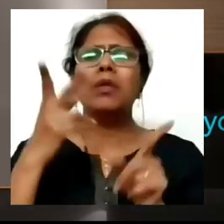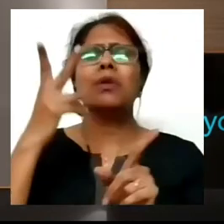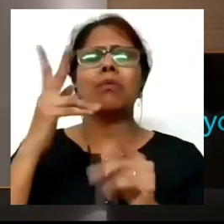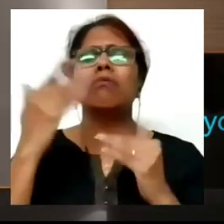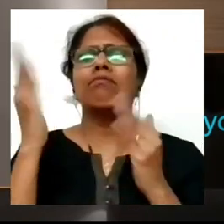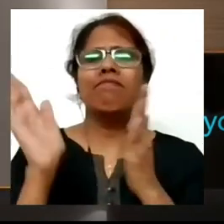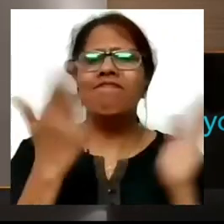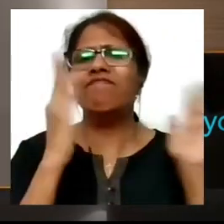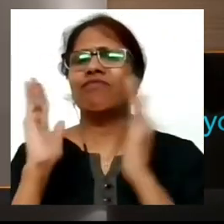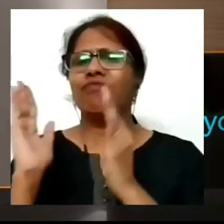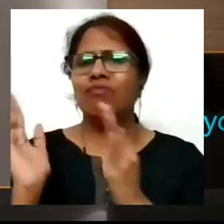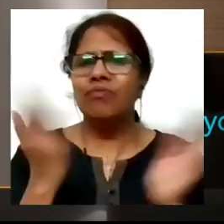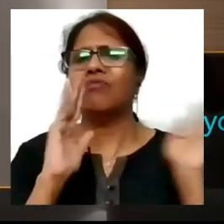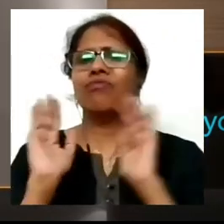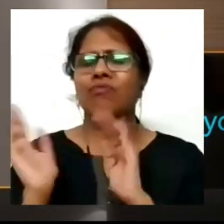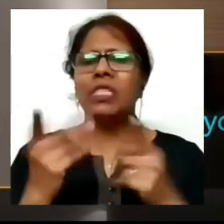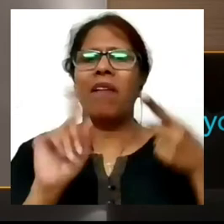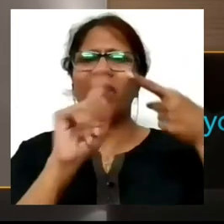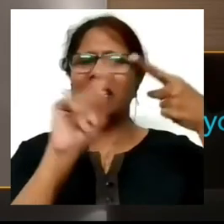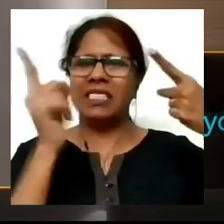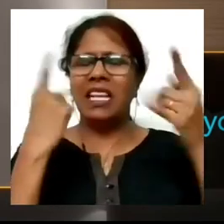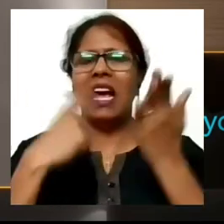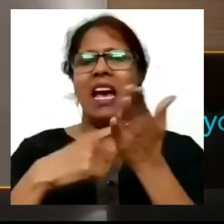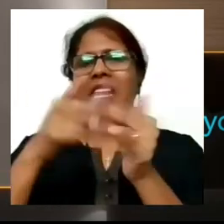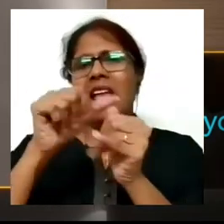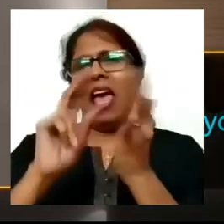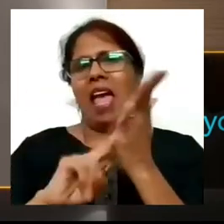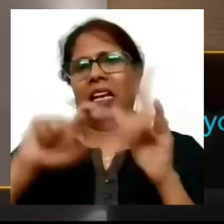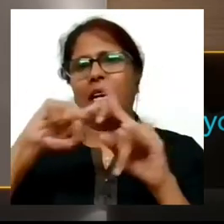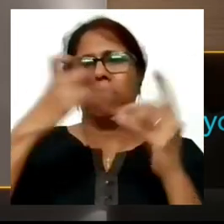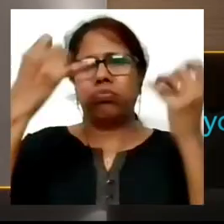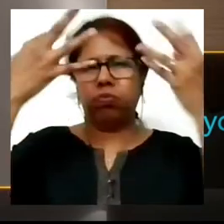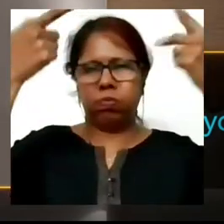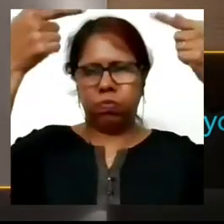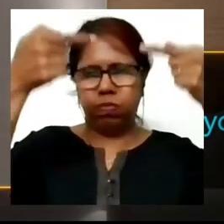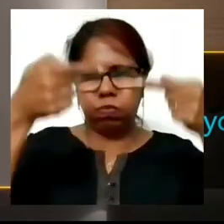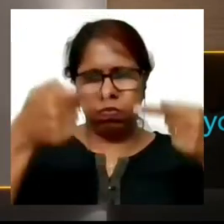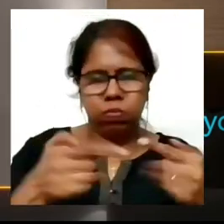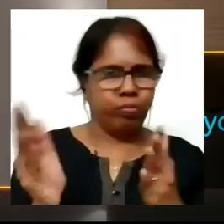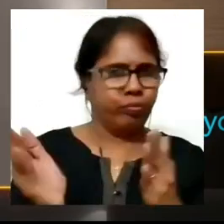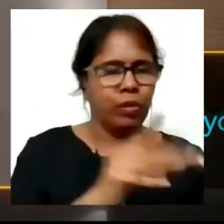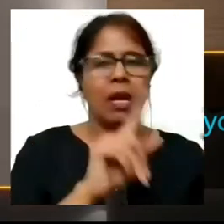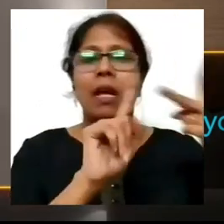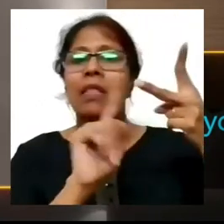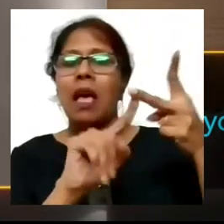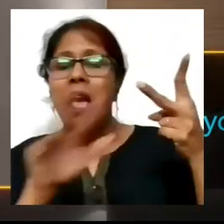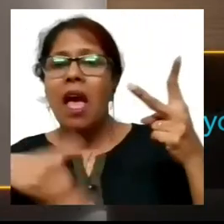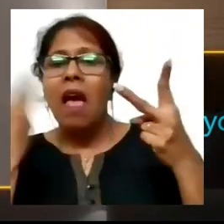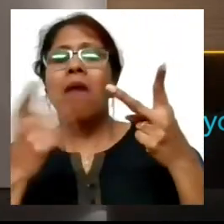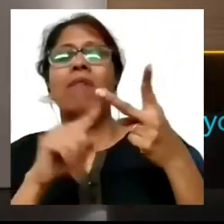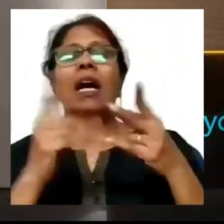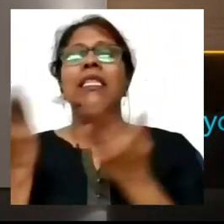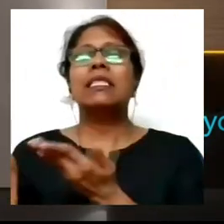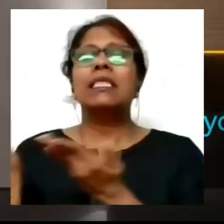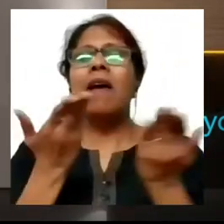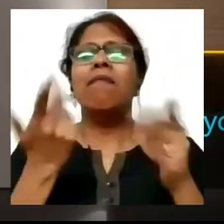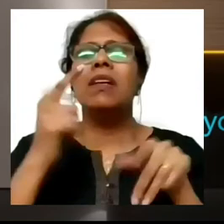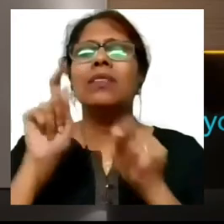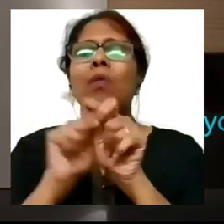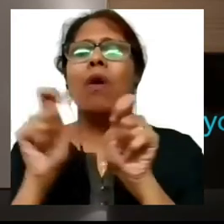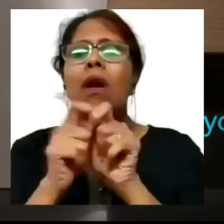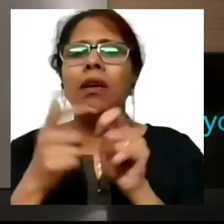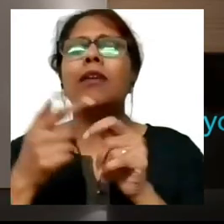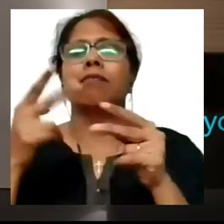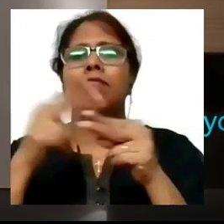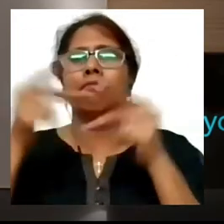so first is when you get your ranks and the second much later is when you get what service you've got so in my I was always present